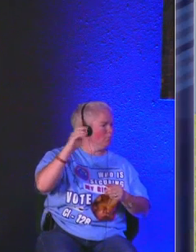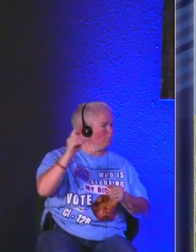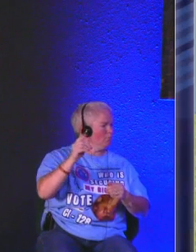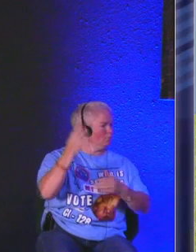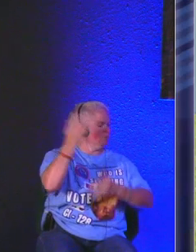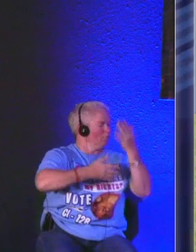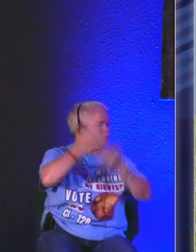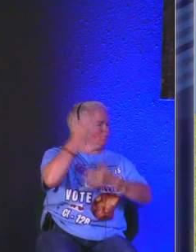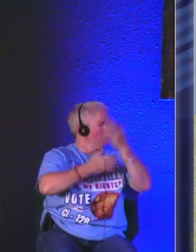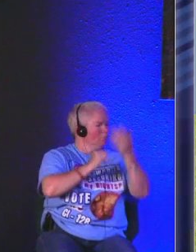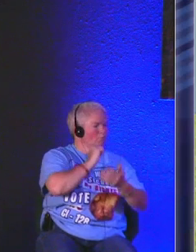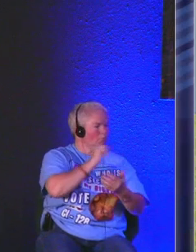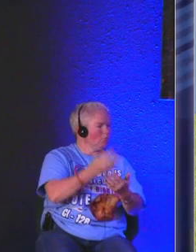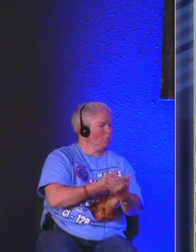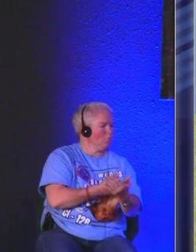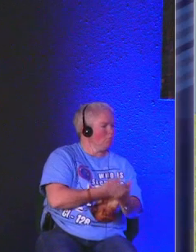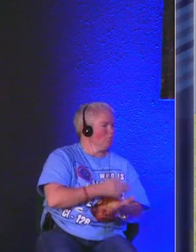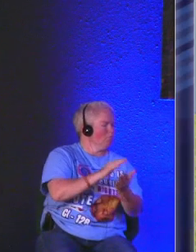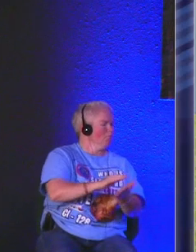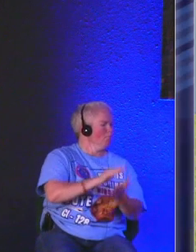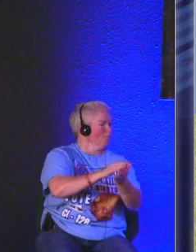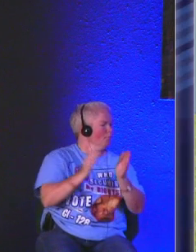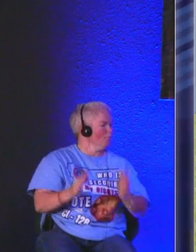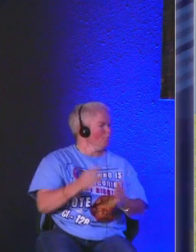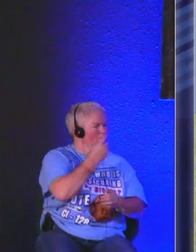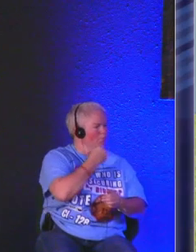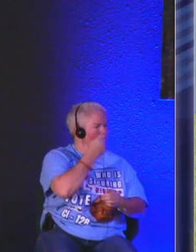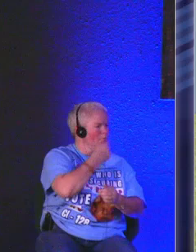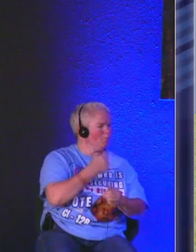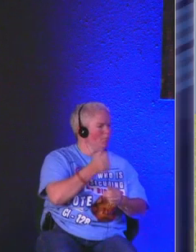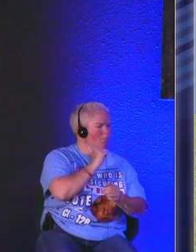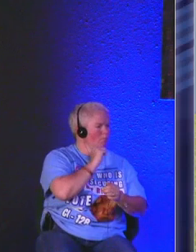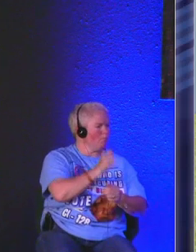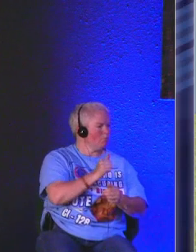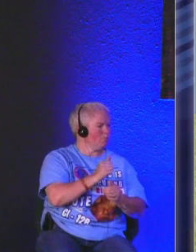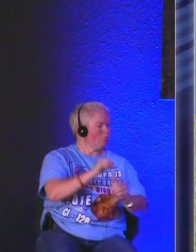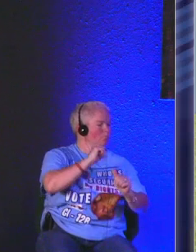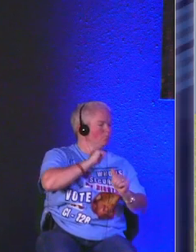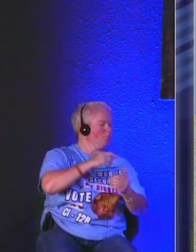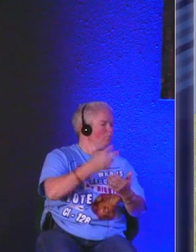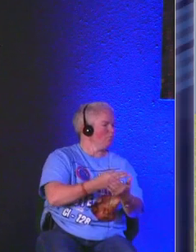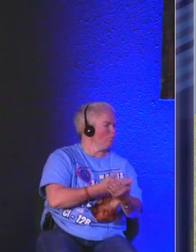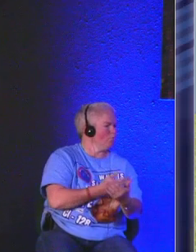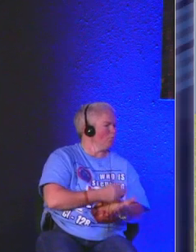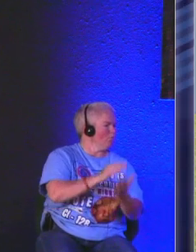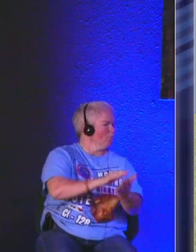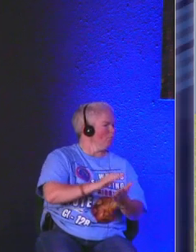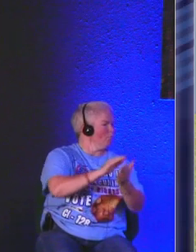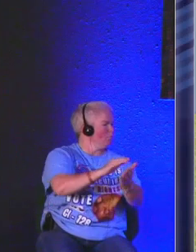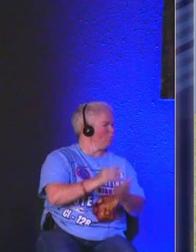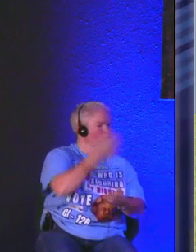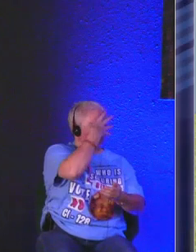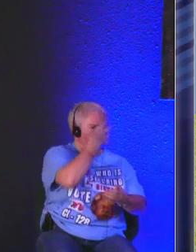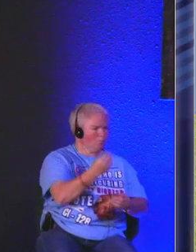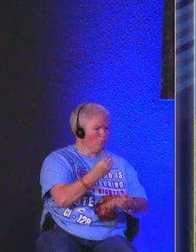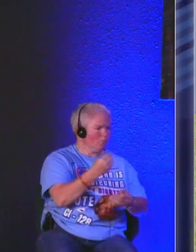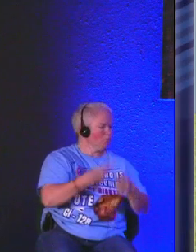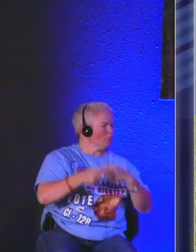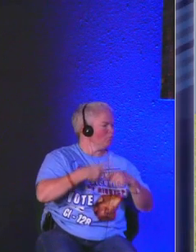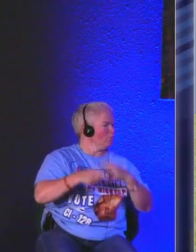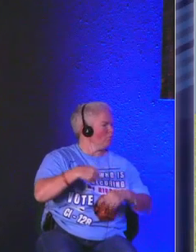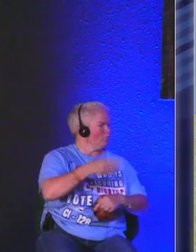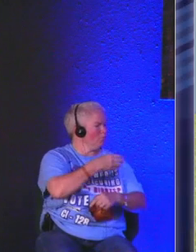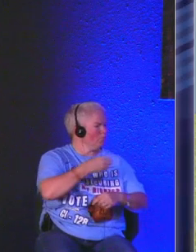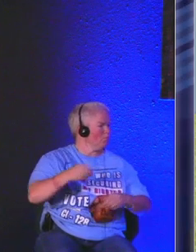snatches them and scatters them he flees because he is a hired hand and cares nothing for the sheep I am the good shepherd